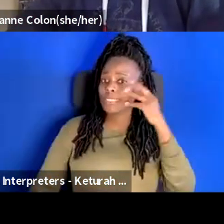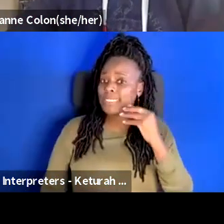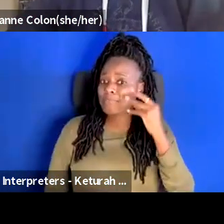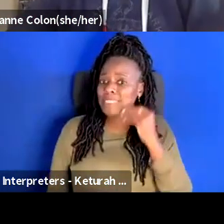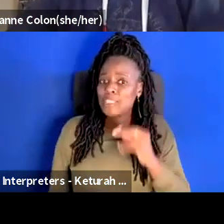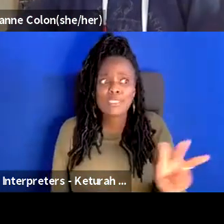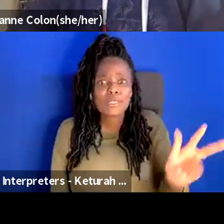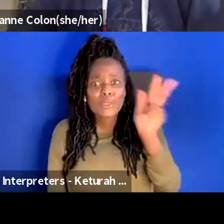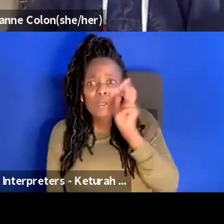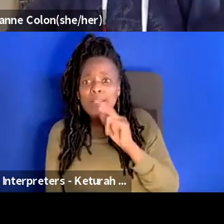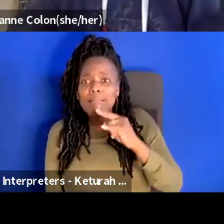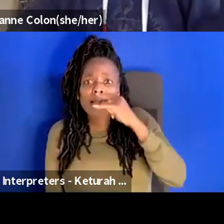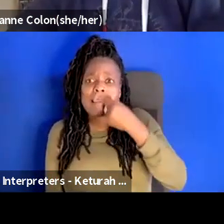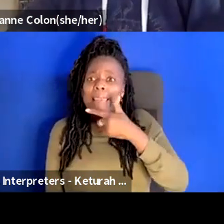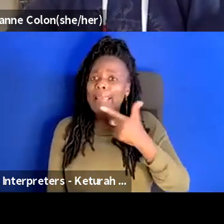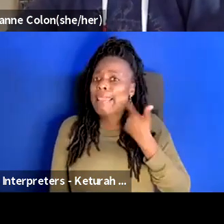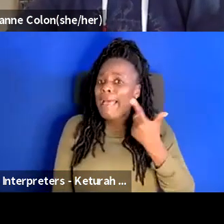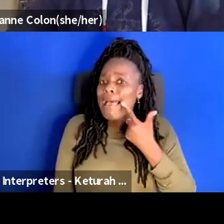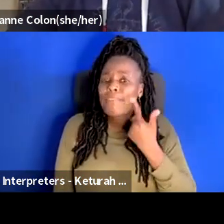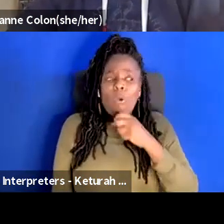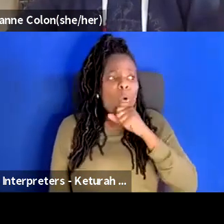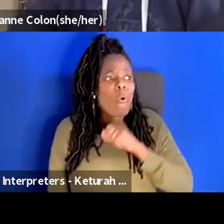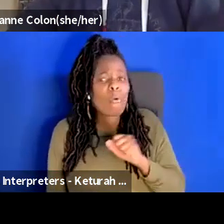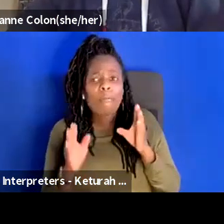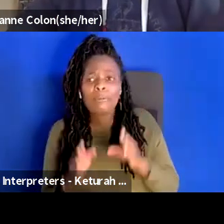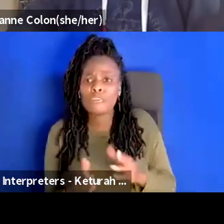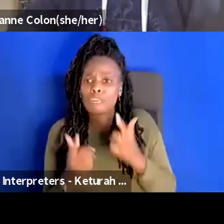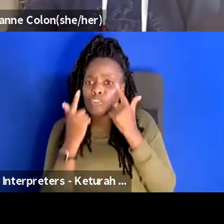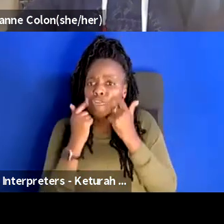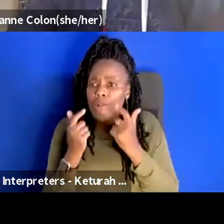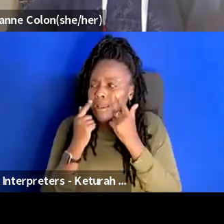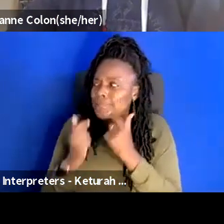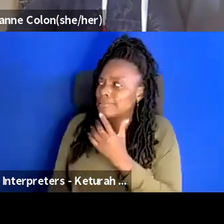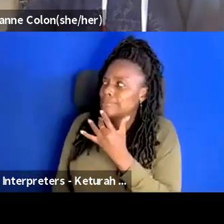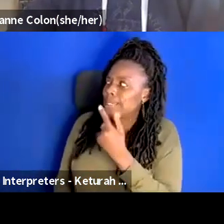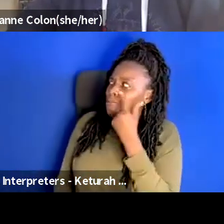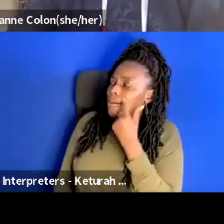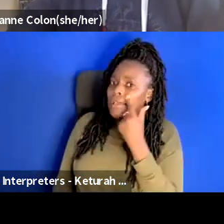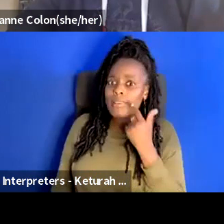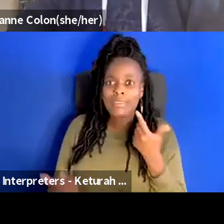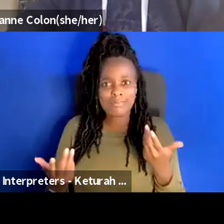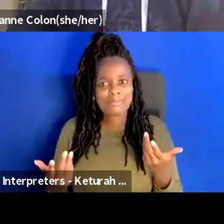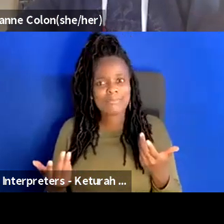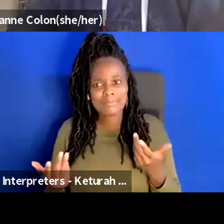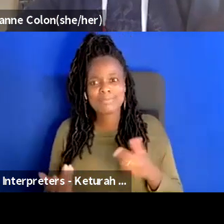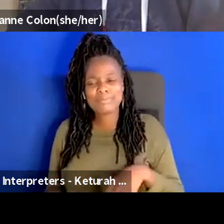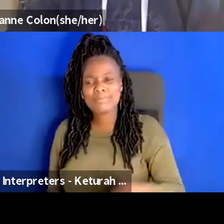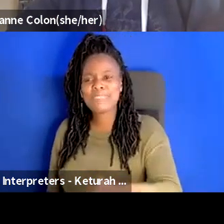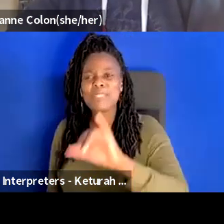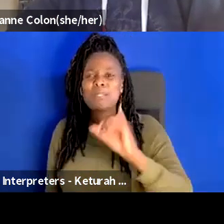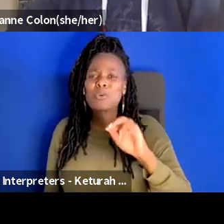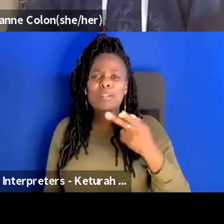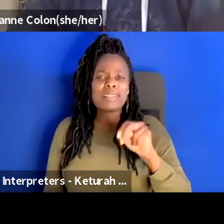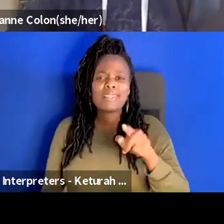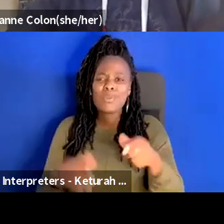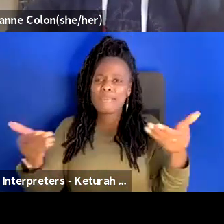laughing and an old person crying at something you don't understand and you come for that jordan you invited us all here i know you've been thinking about this what